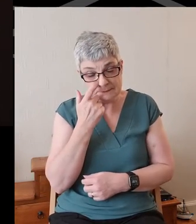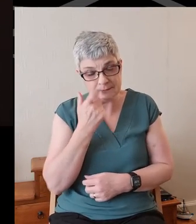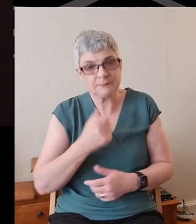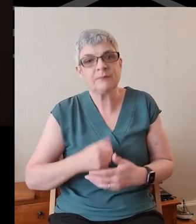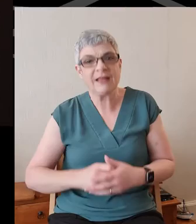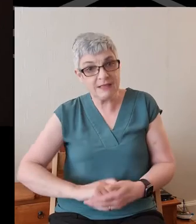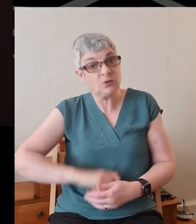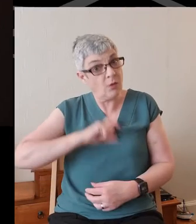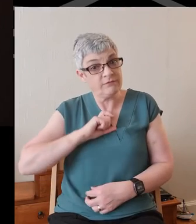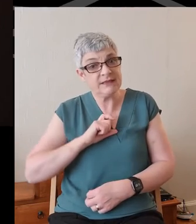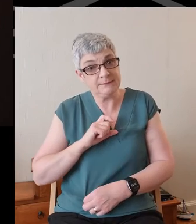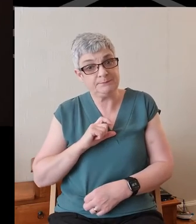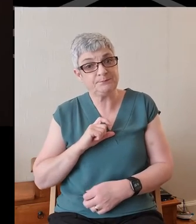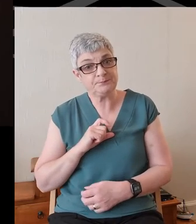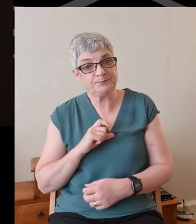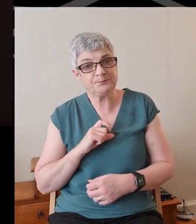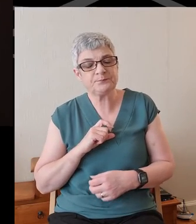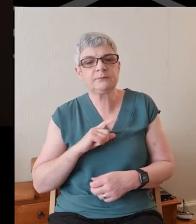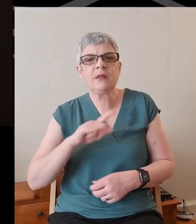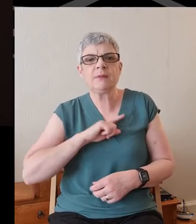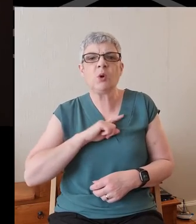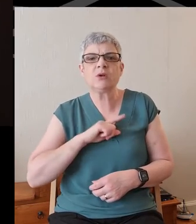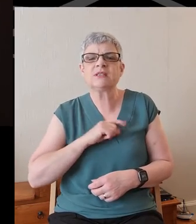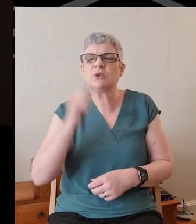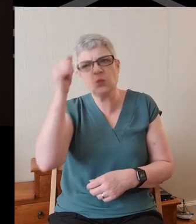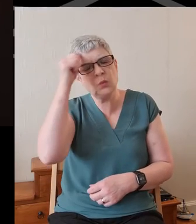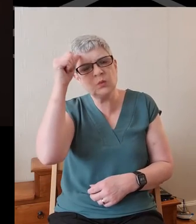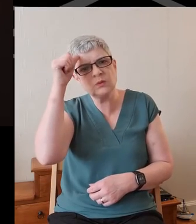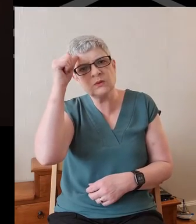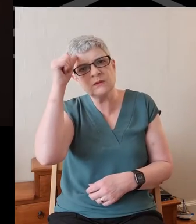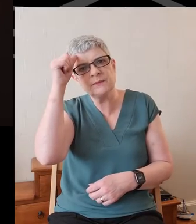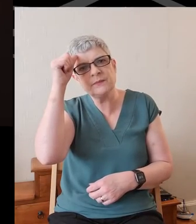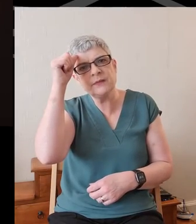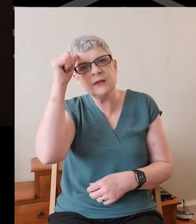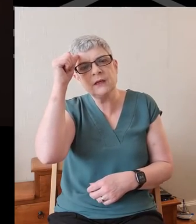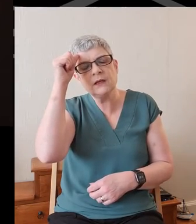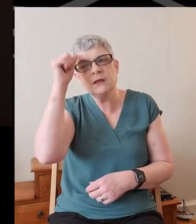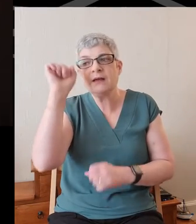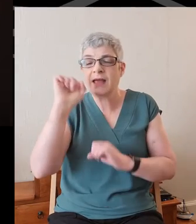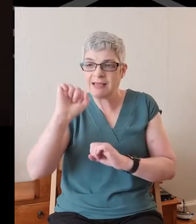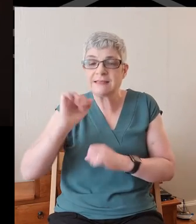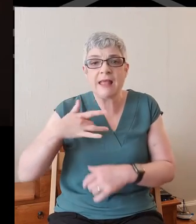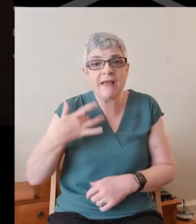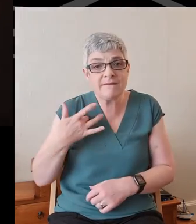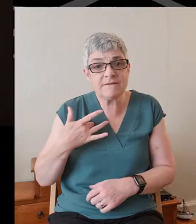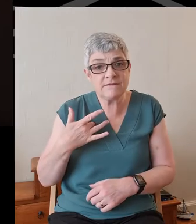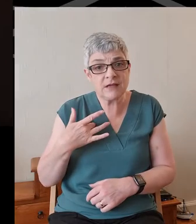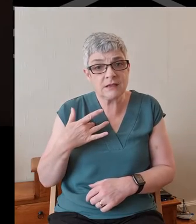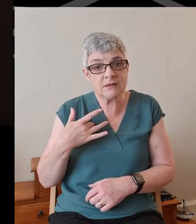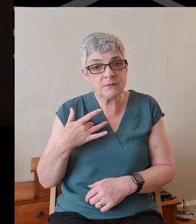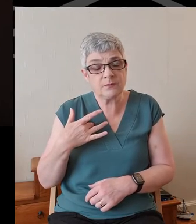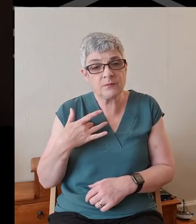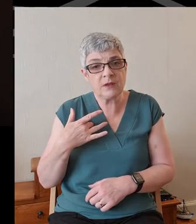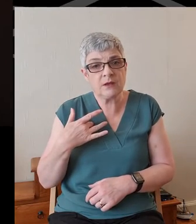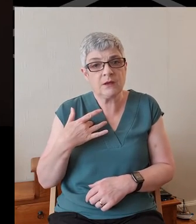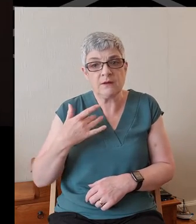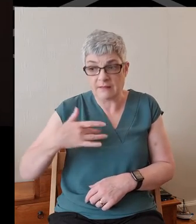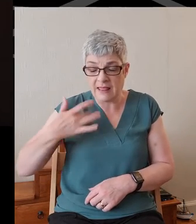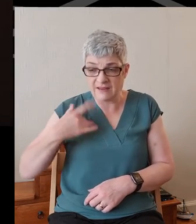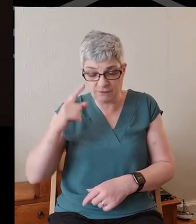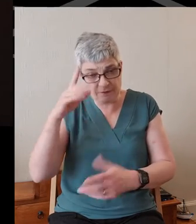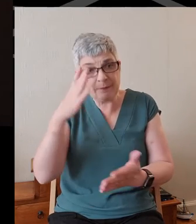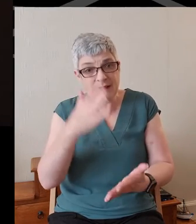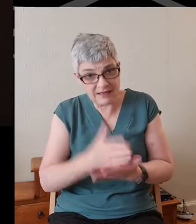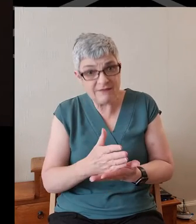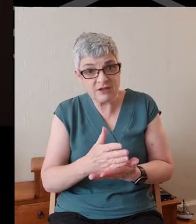He's confident because he's aware that his life, the life of the